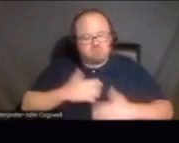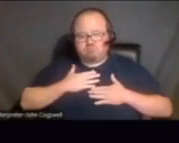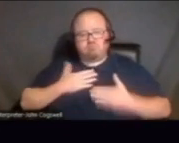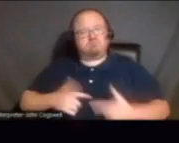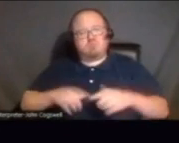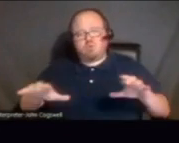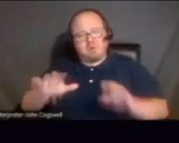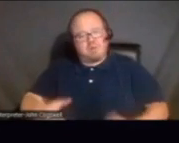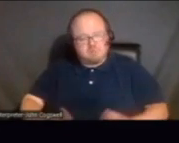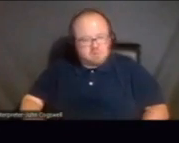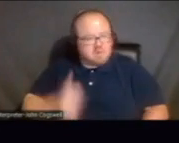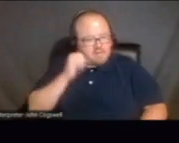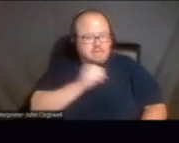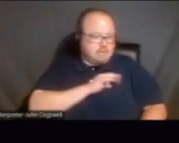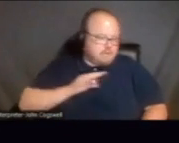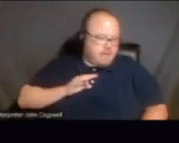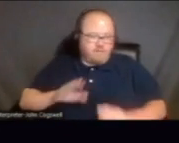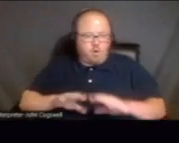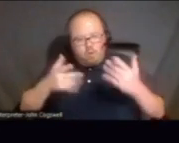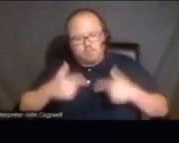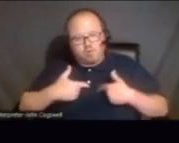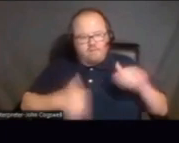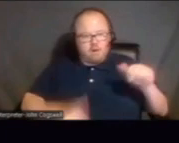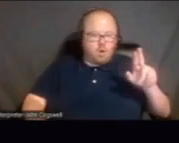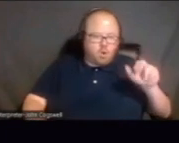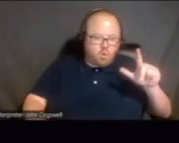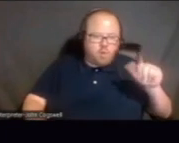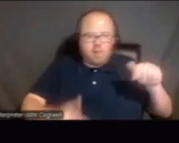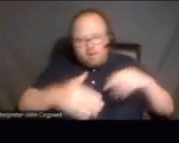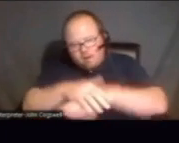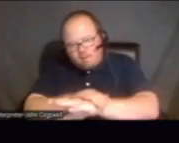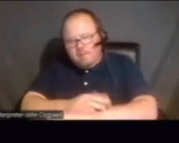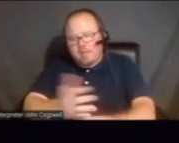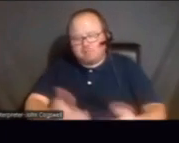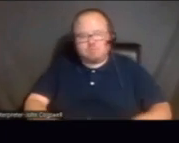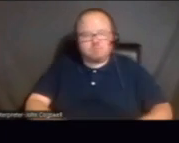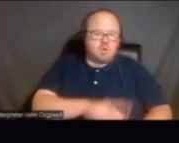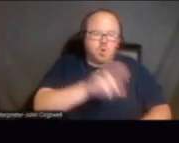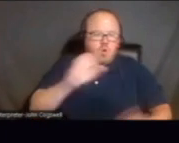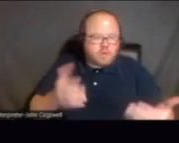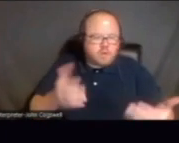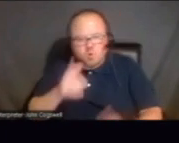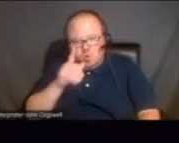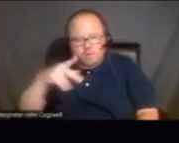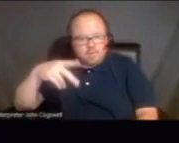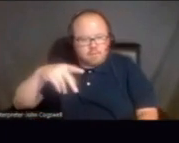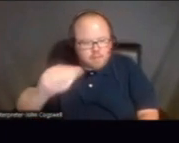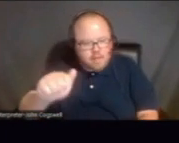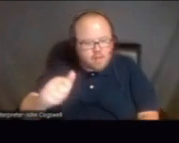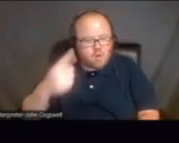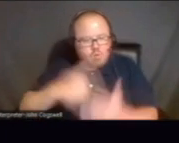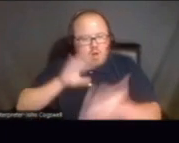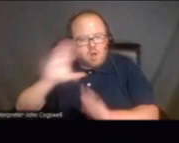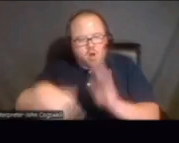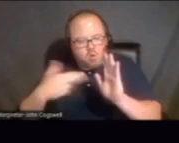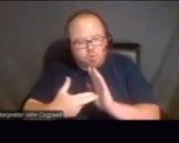the staff there is open to having Aurelia come in and introduce, you know, as we're doing right now, who PSA is and what we do,